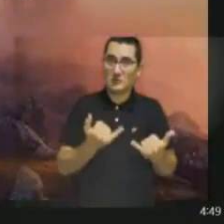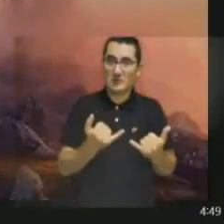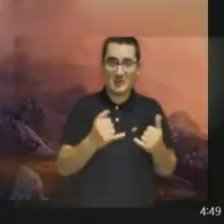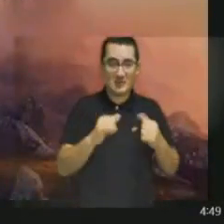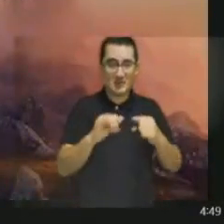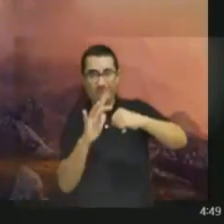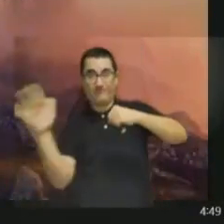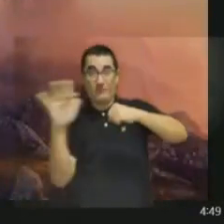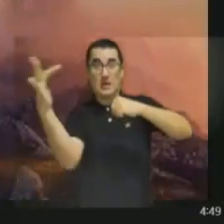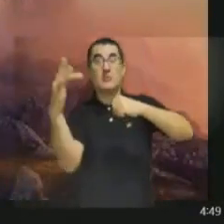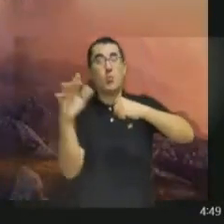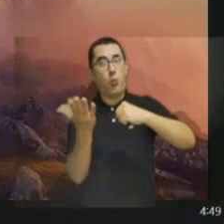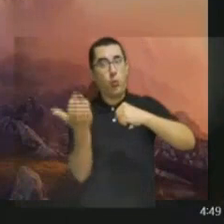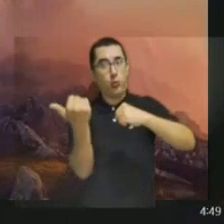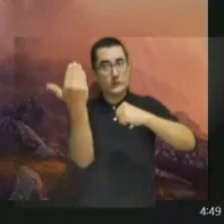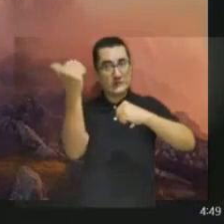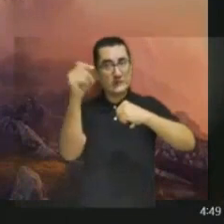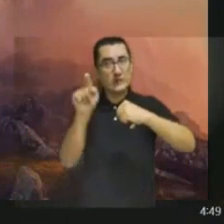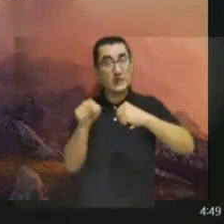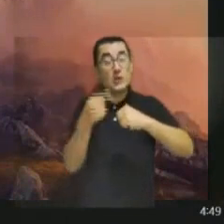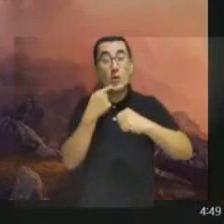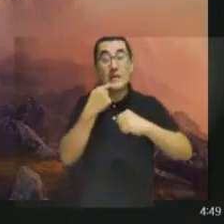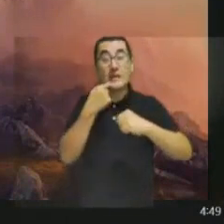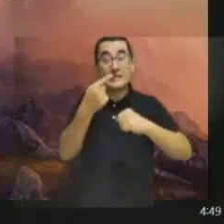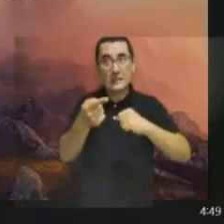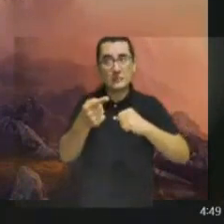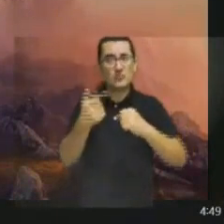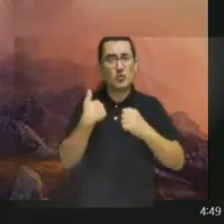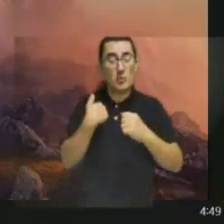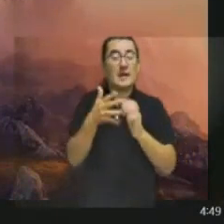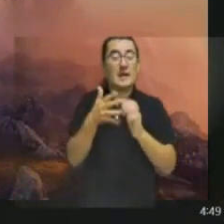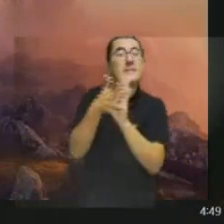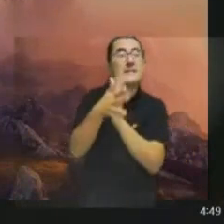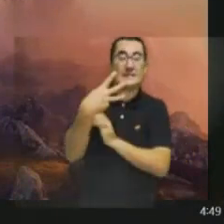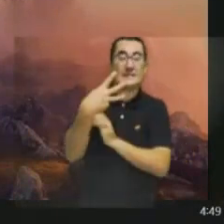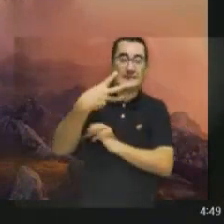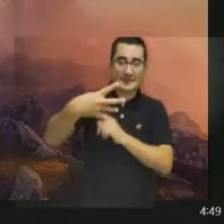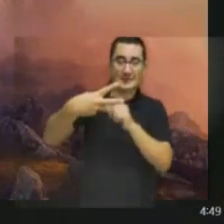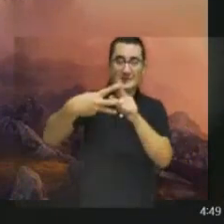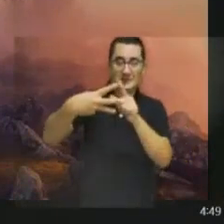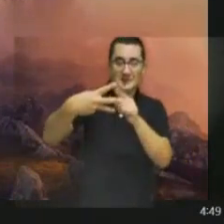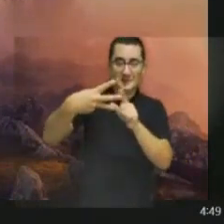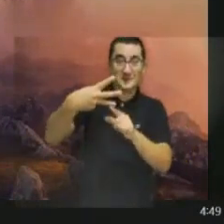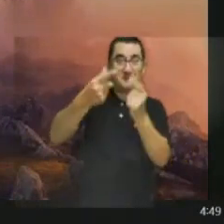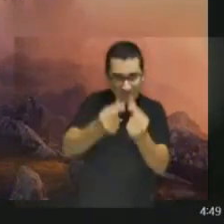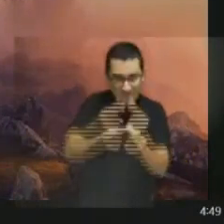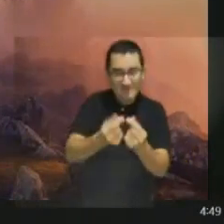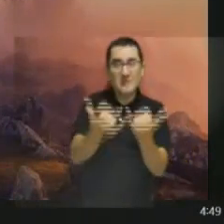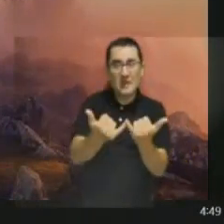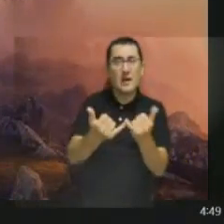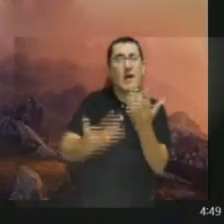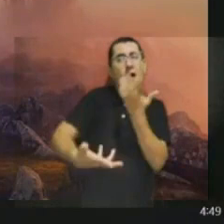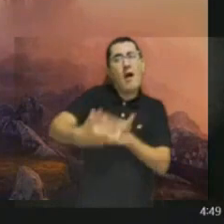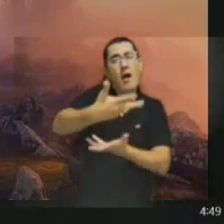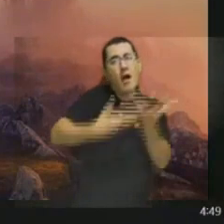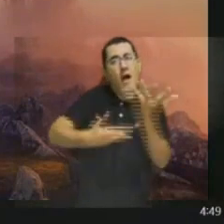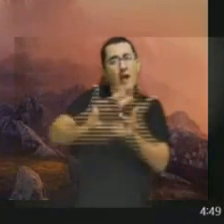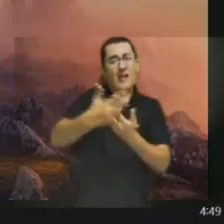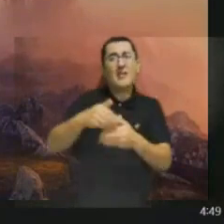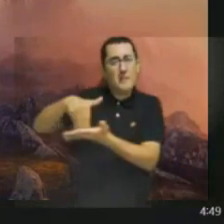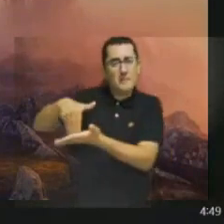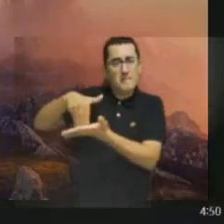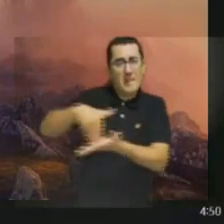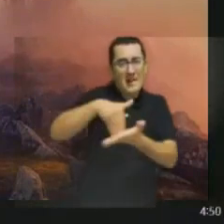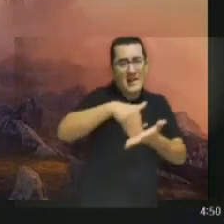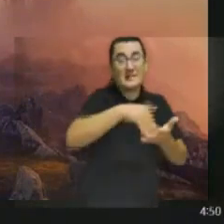recent years and to see how the spectrum impact there. So I would like to leave you three fundamental messages added to the ones that we have actually given